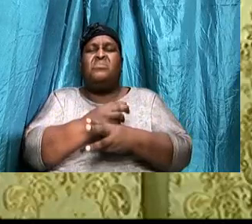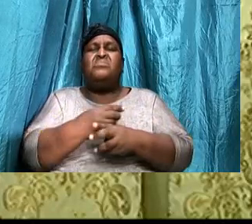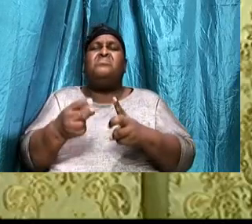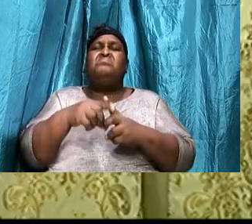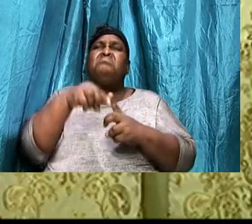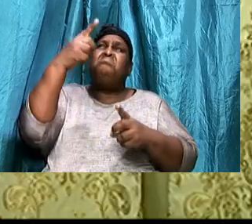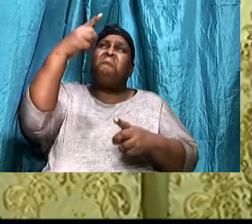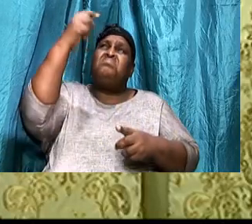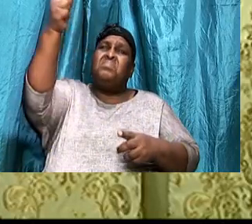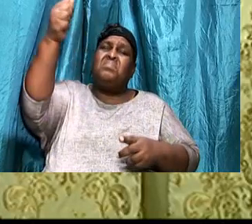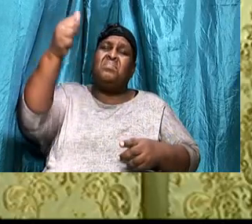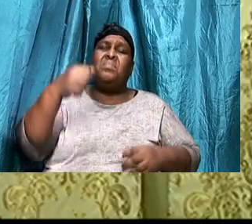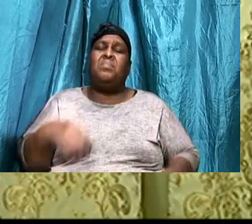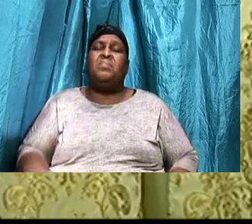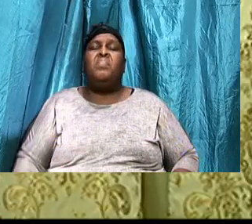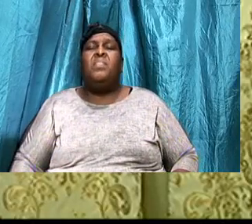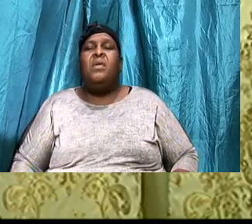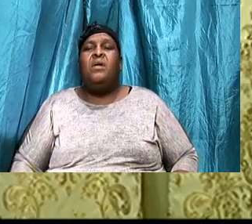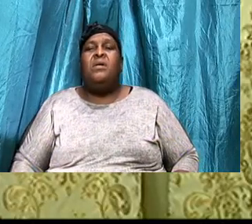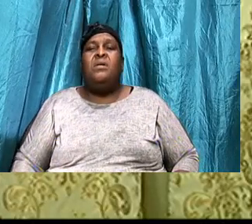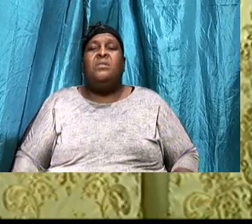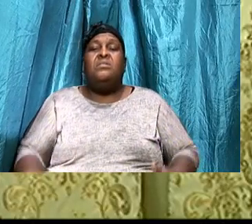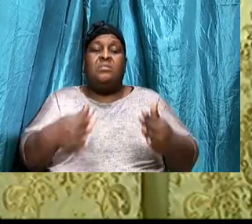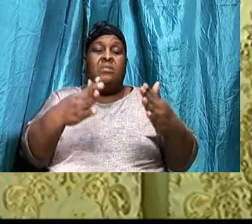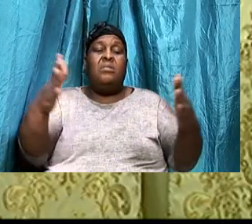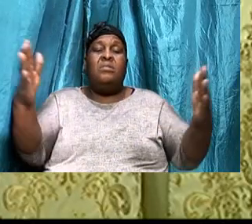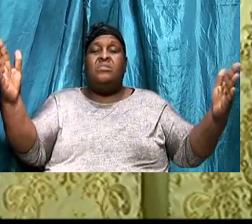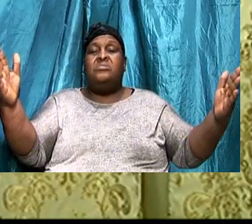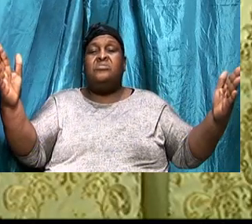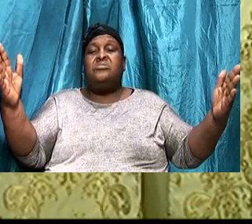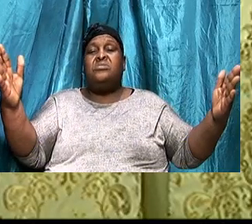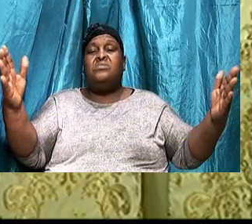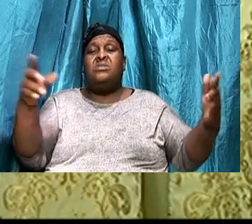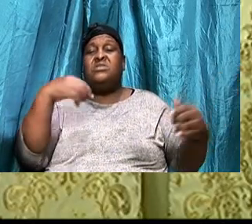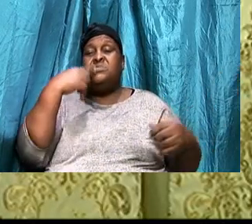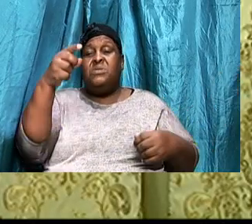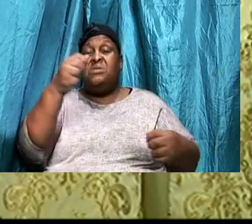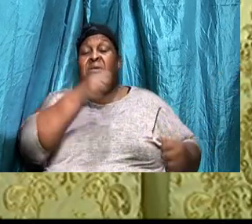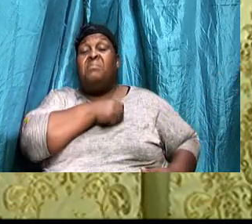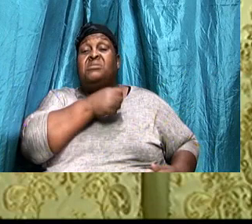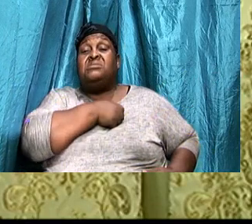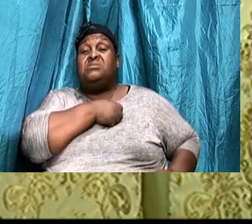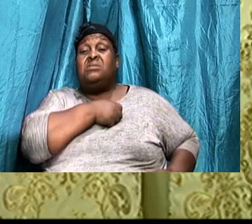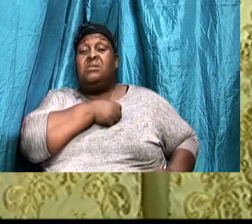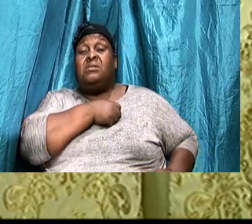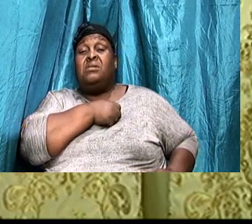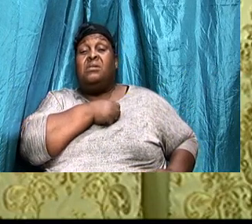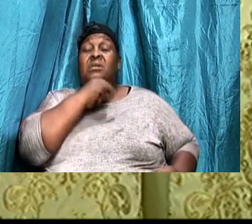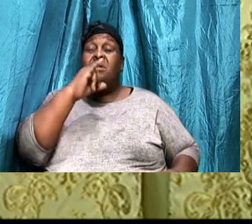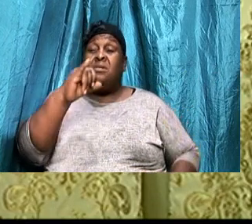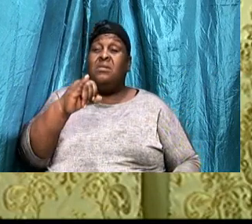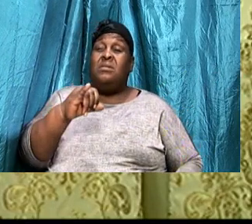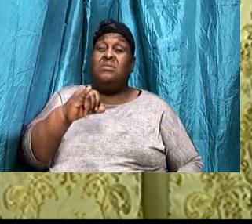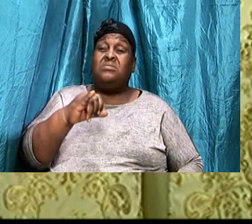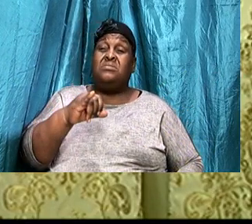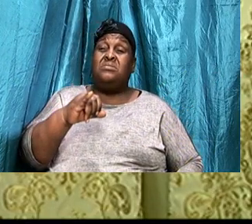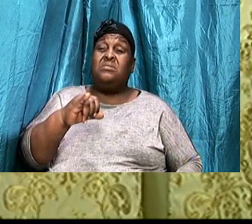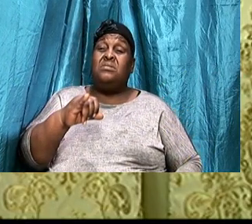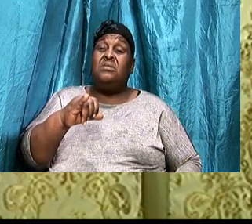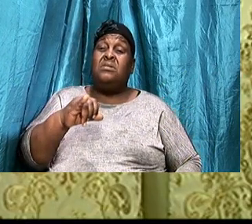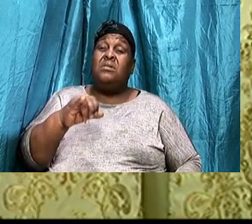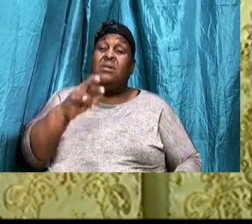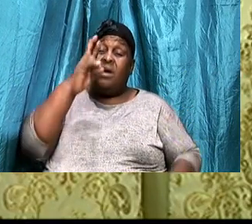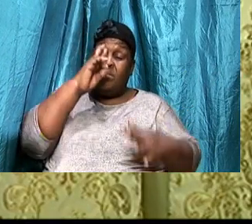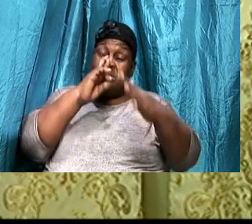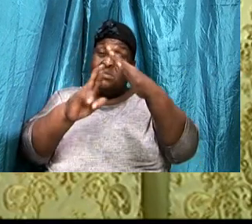And we, Know the scripture, Generally speaking, An ambassador, Is, A respected,